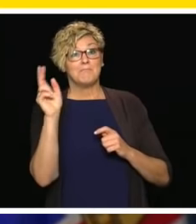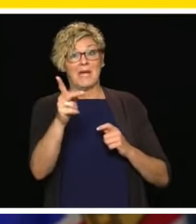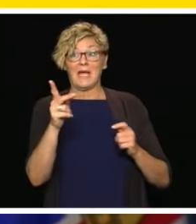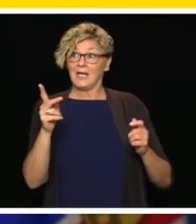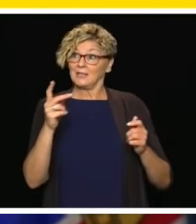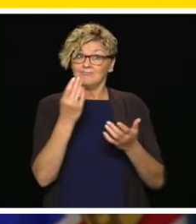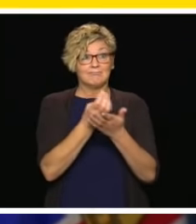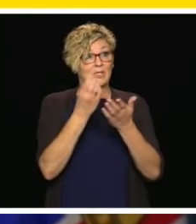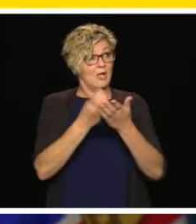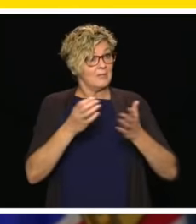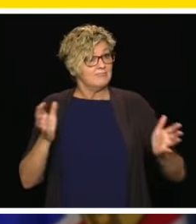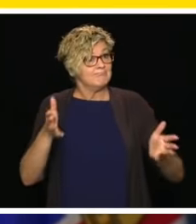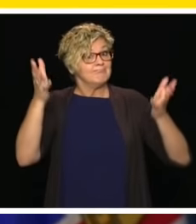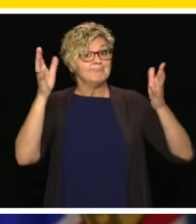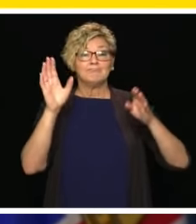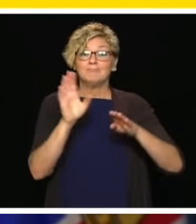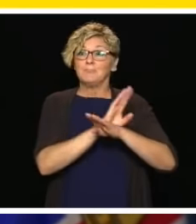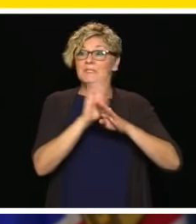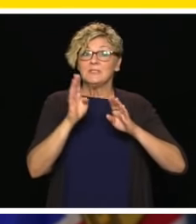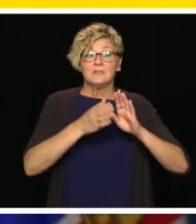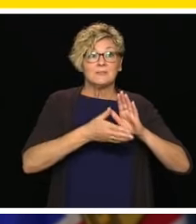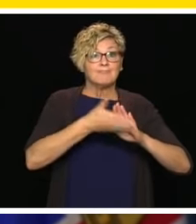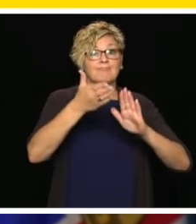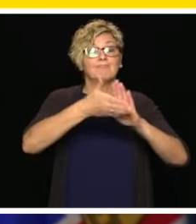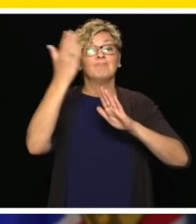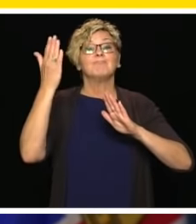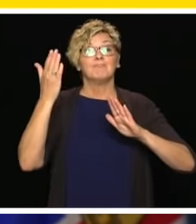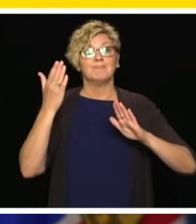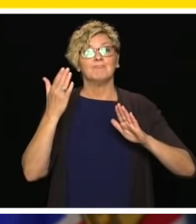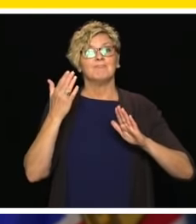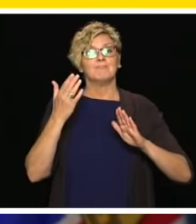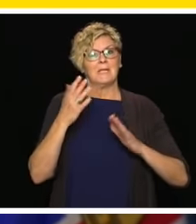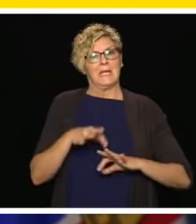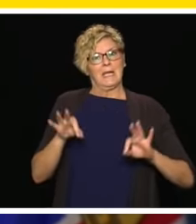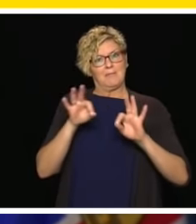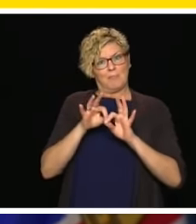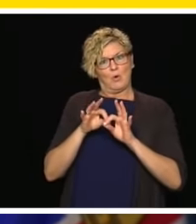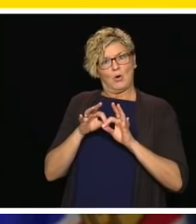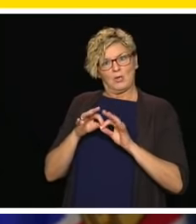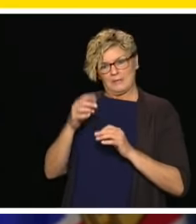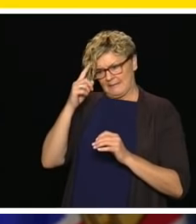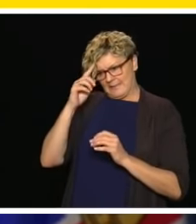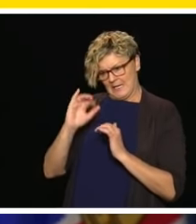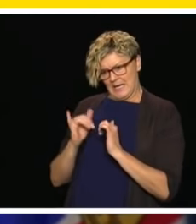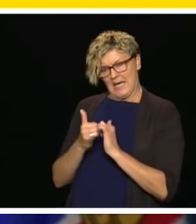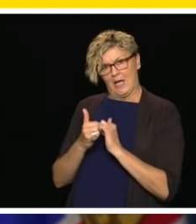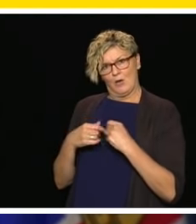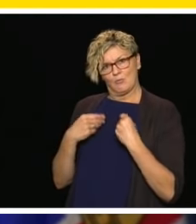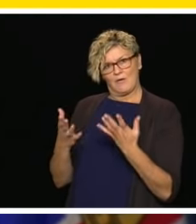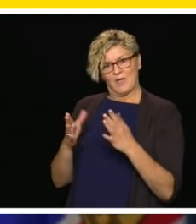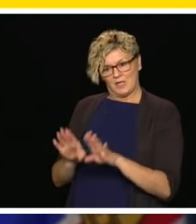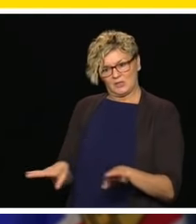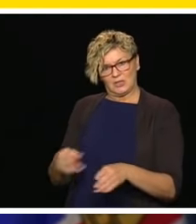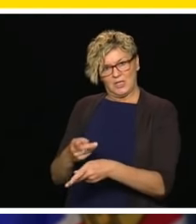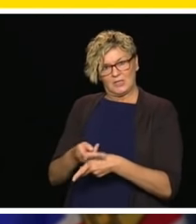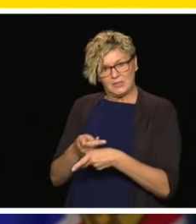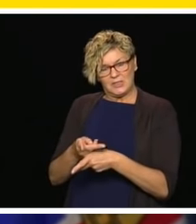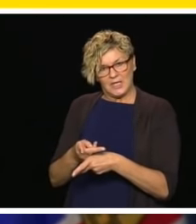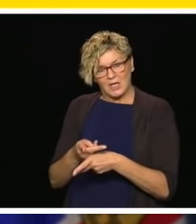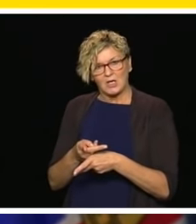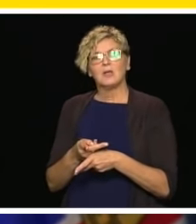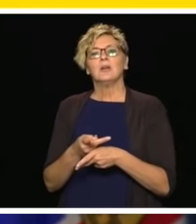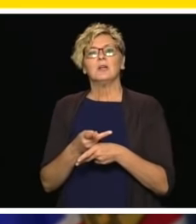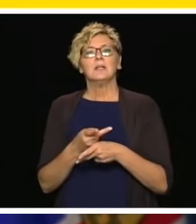those very important child care services. So we have been and we've been very thankful to have the opportunity to work with public health and Dr. Henry's team